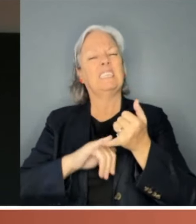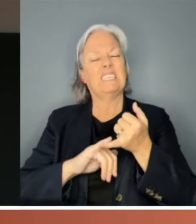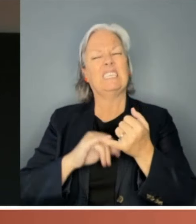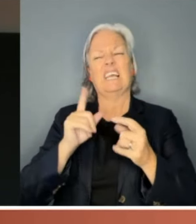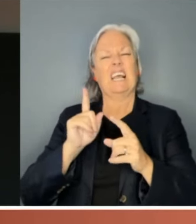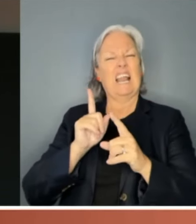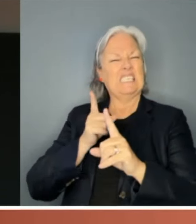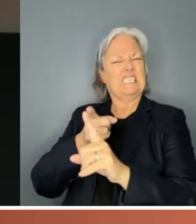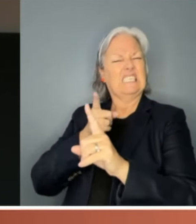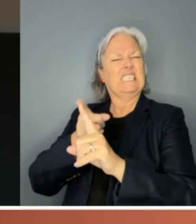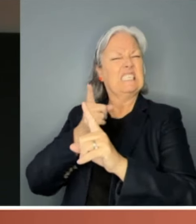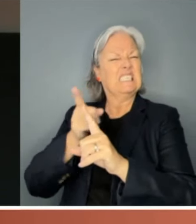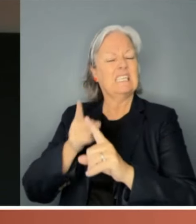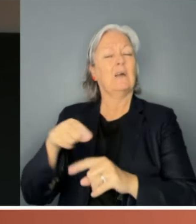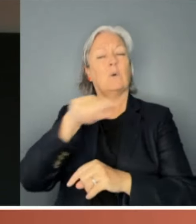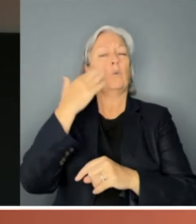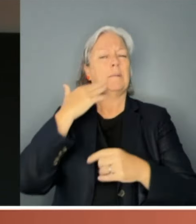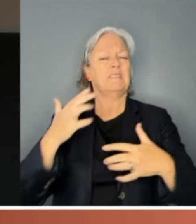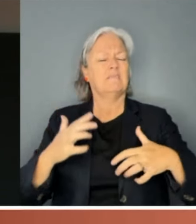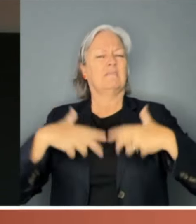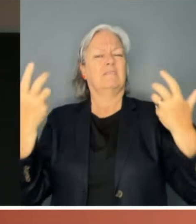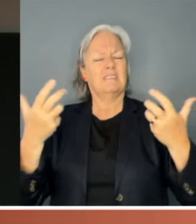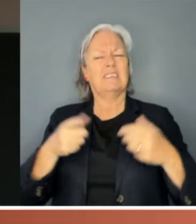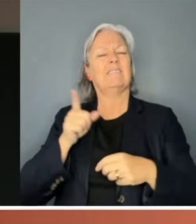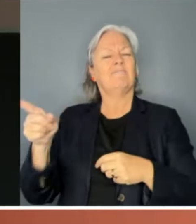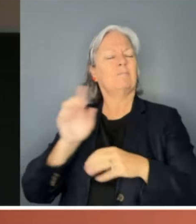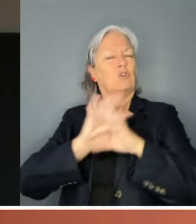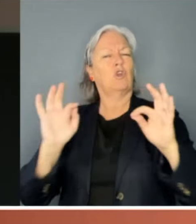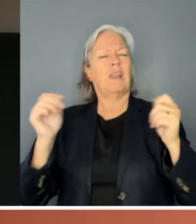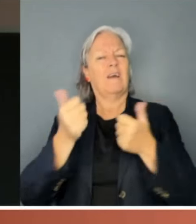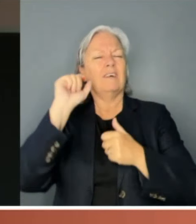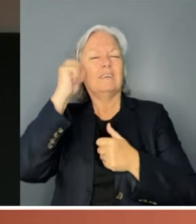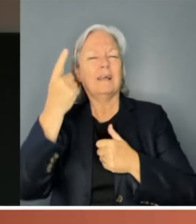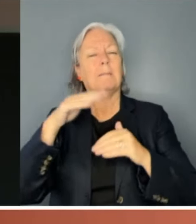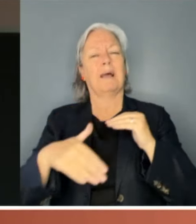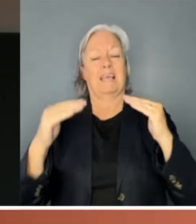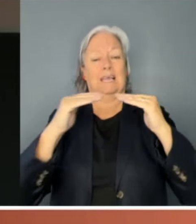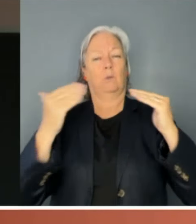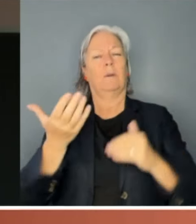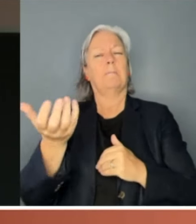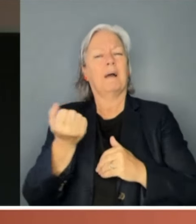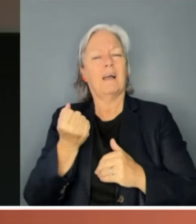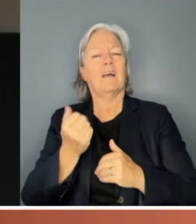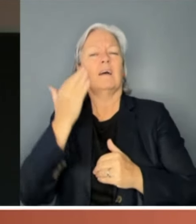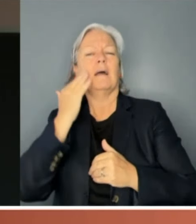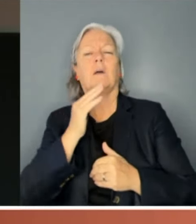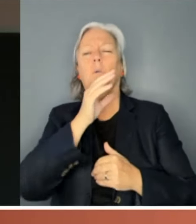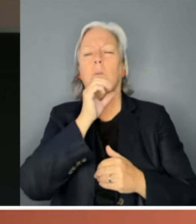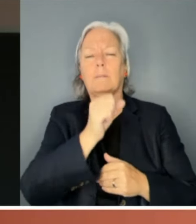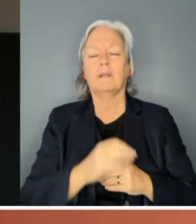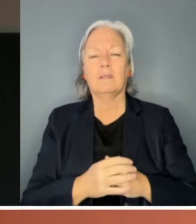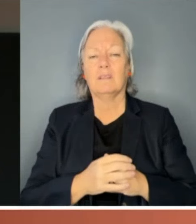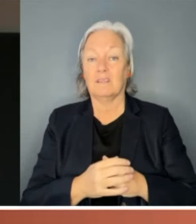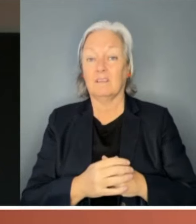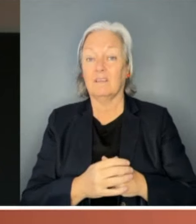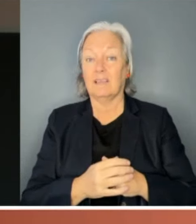heckled by angry women over his apparent lack of understanding of equal pay of the sexes, equal pay for the sexes.